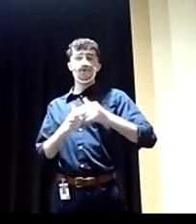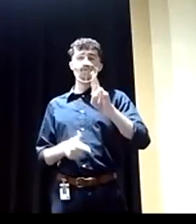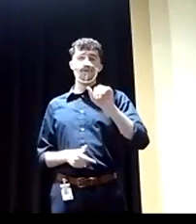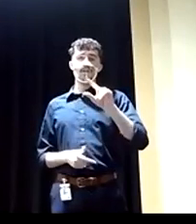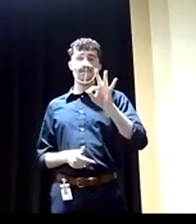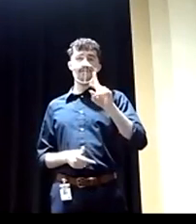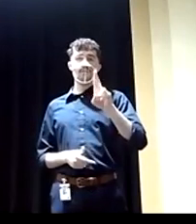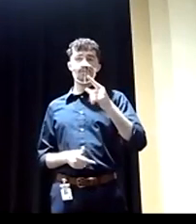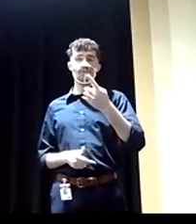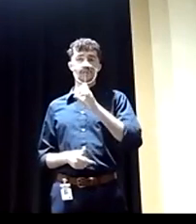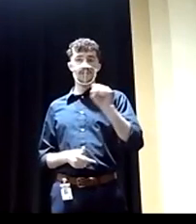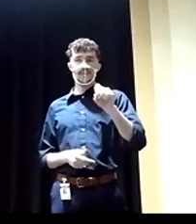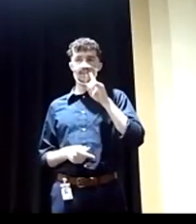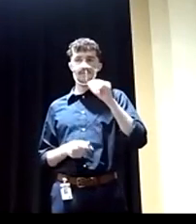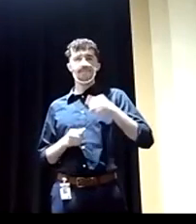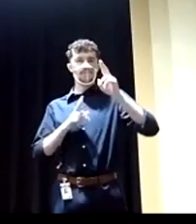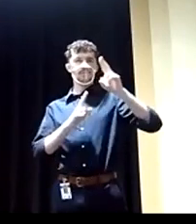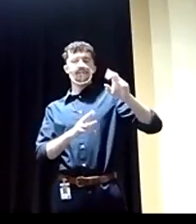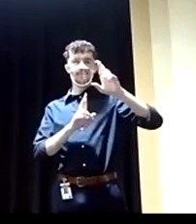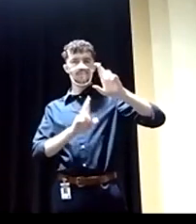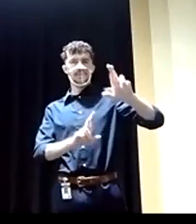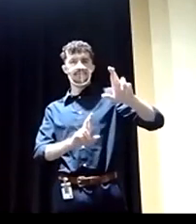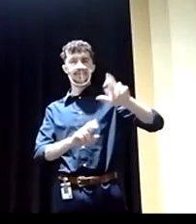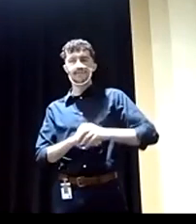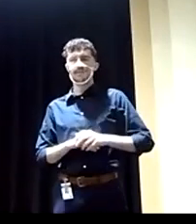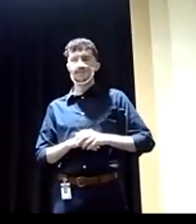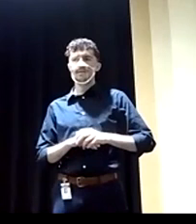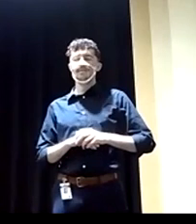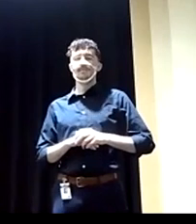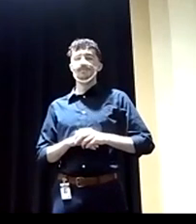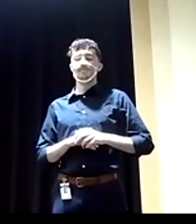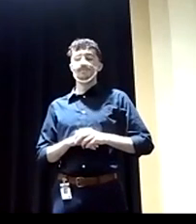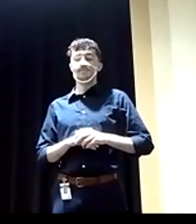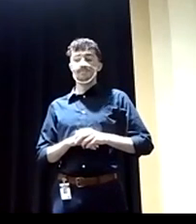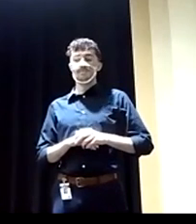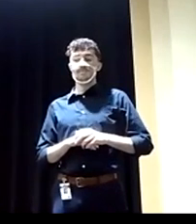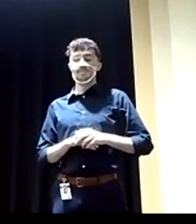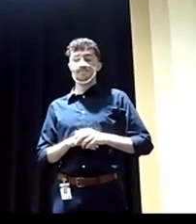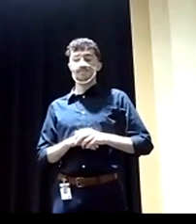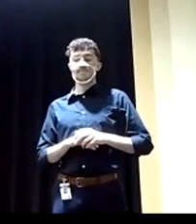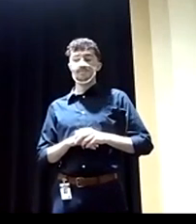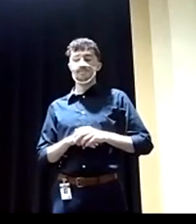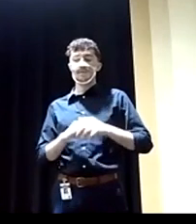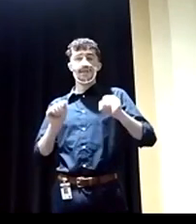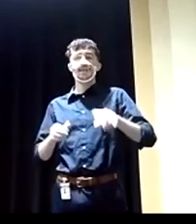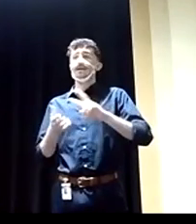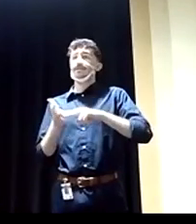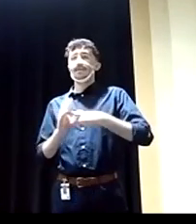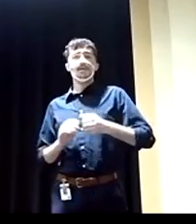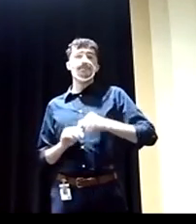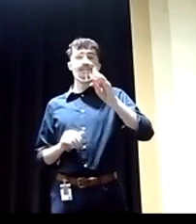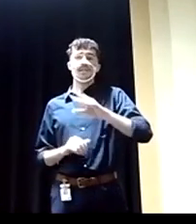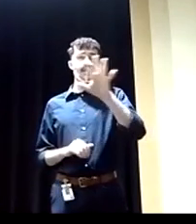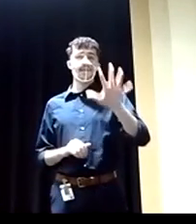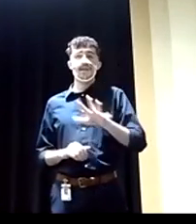being treated with dignity and being welcomed at our door. And that includes, I might add, Haitian refugees, Palestinian refugees, Syrian